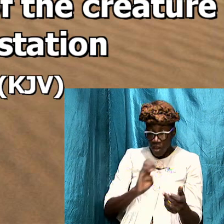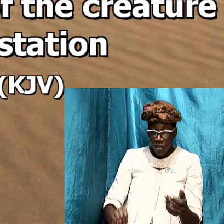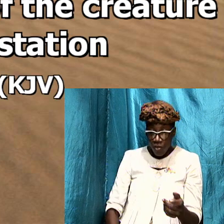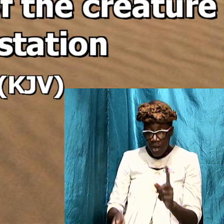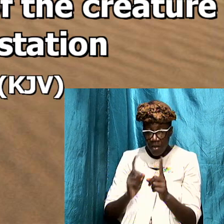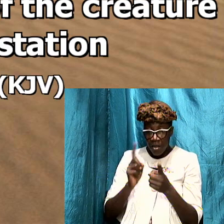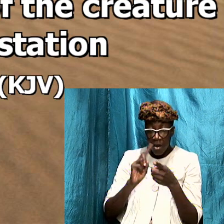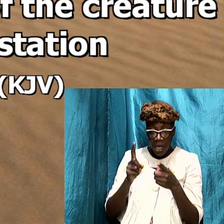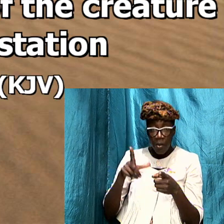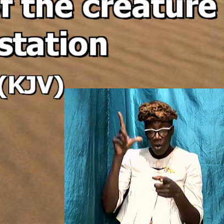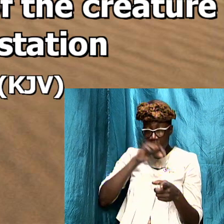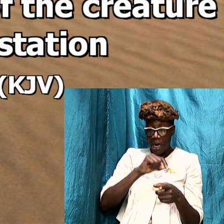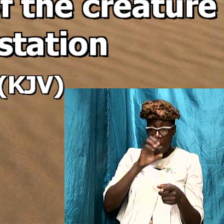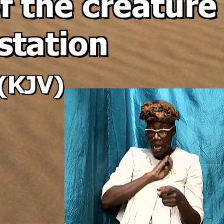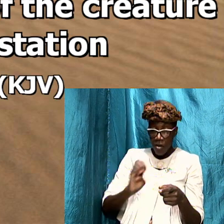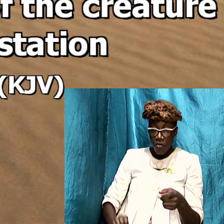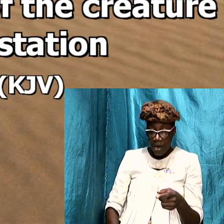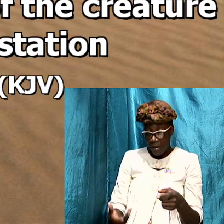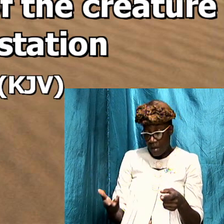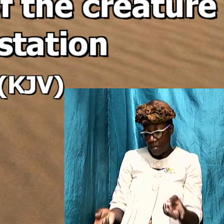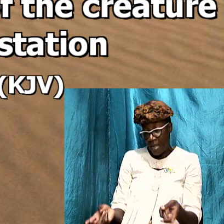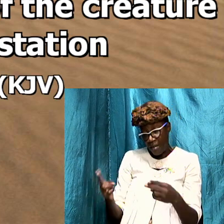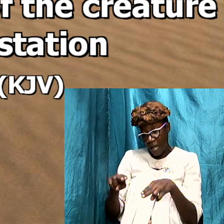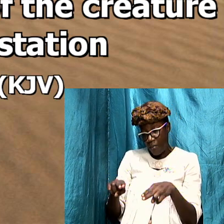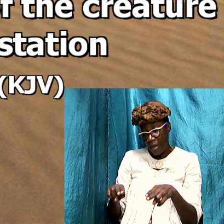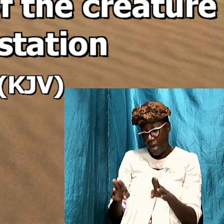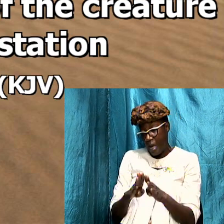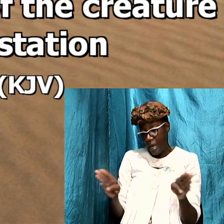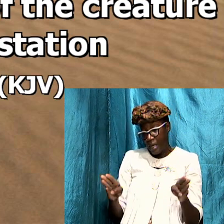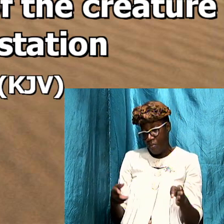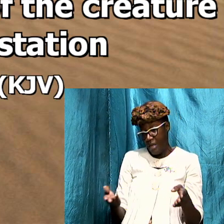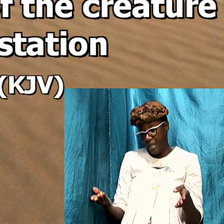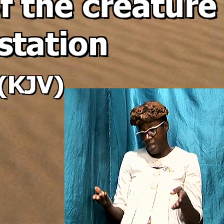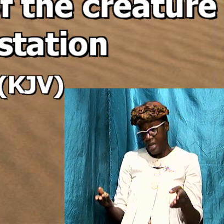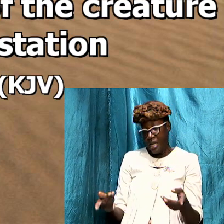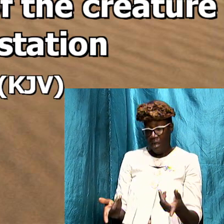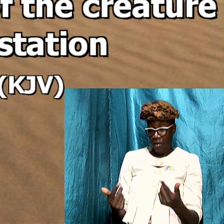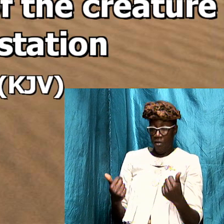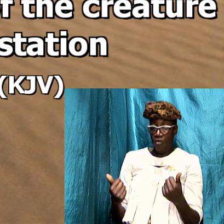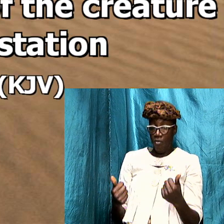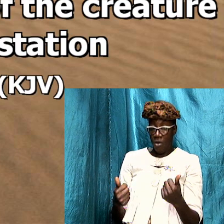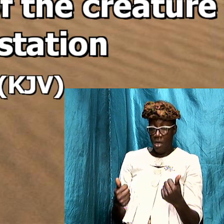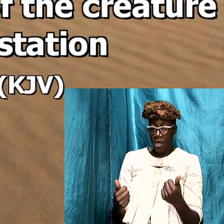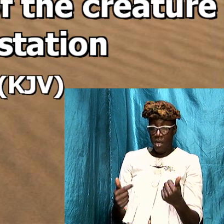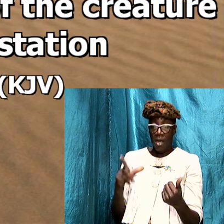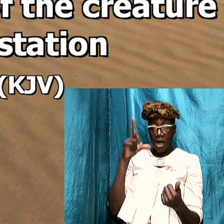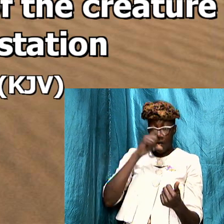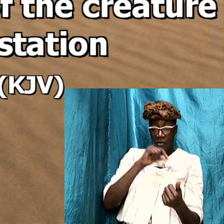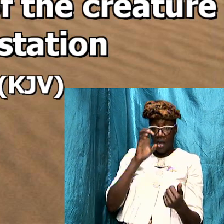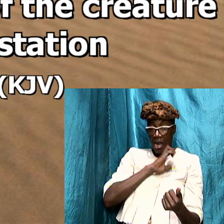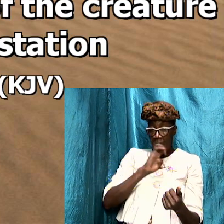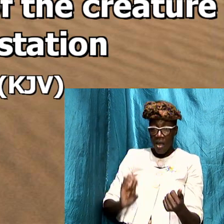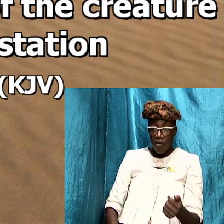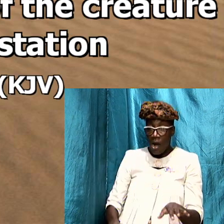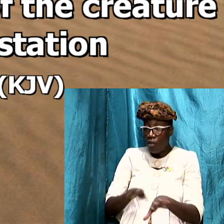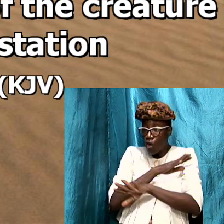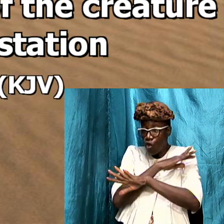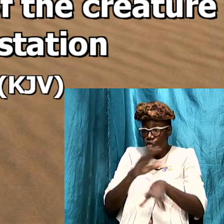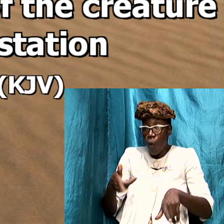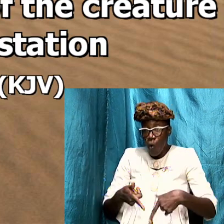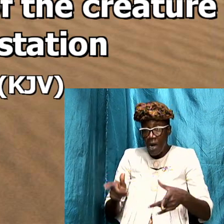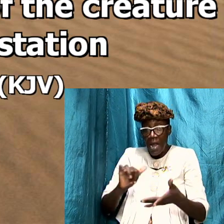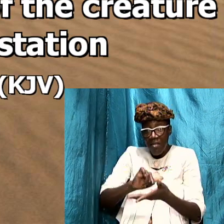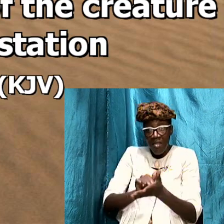things that are happening and the next big thing on the agenda is the coming of the antichrist do not let these